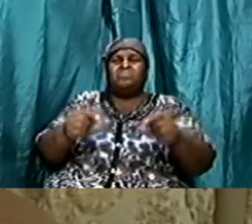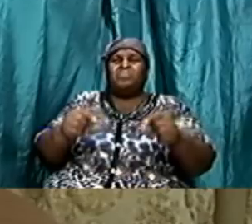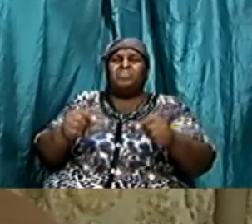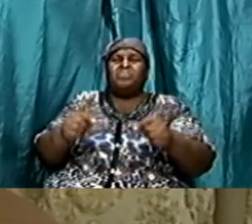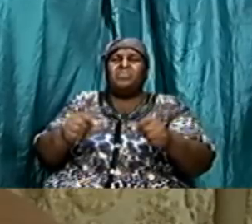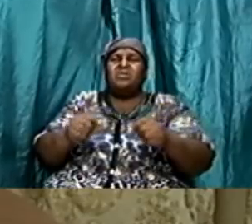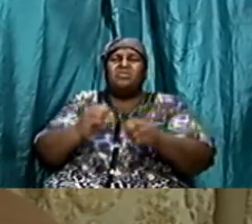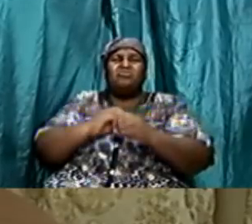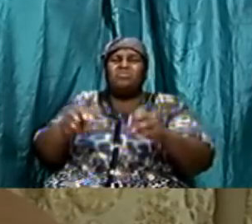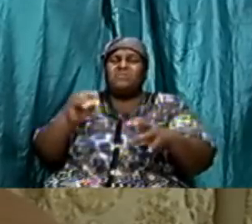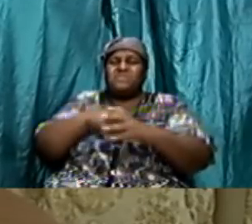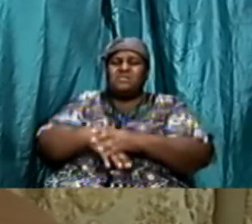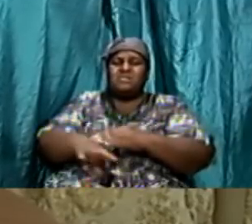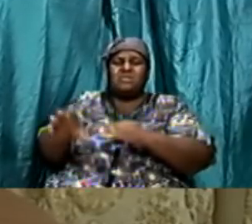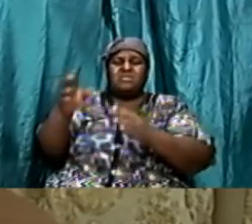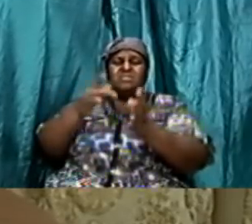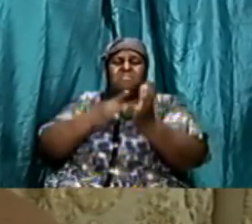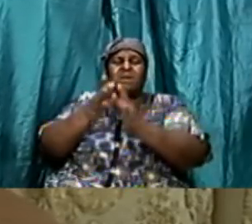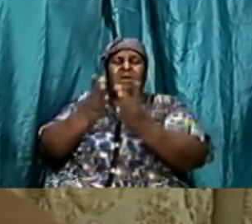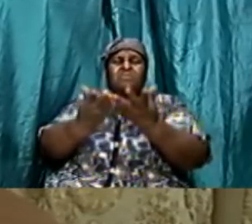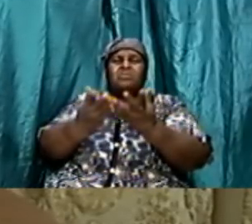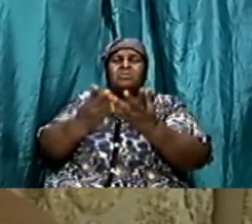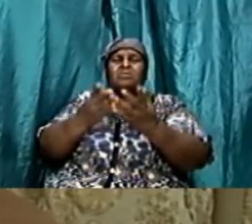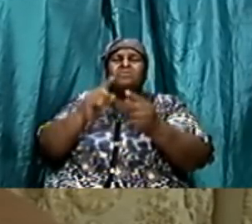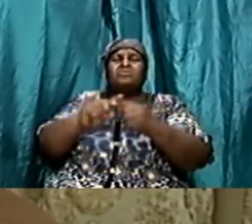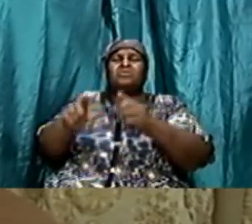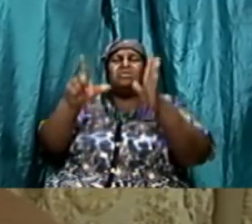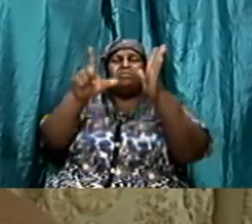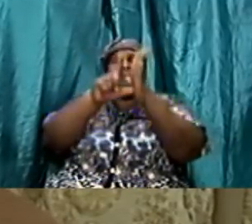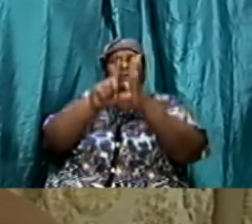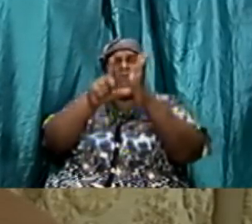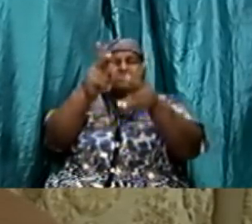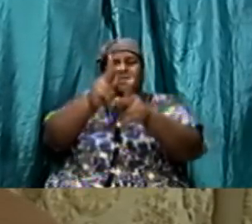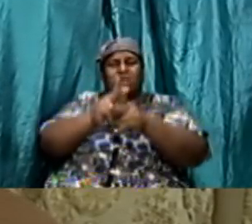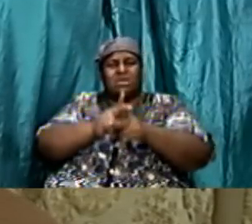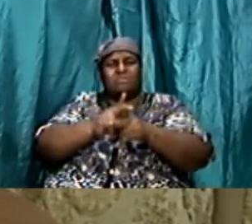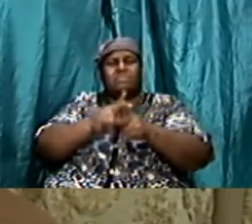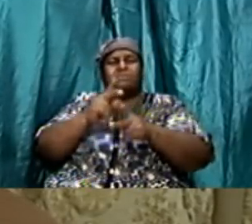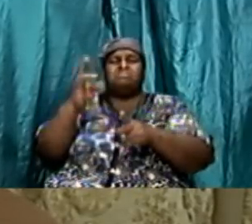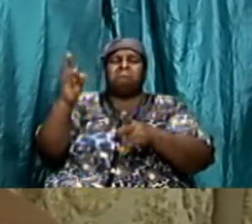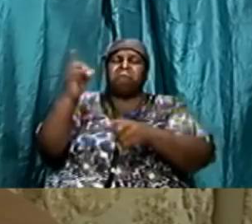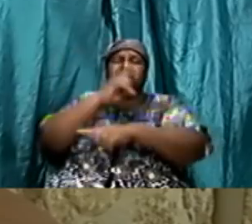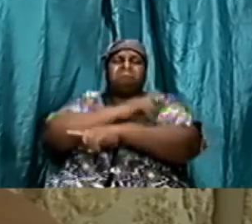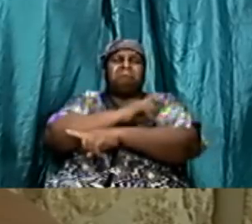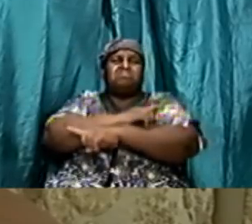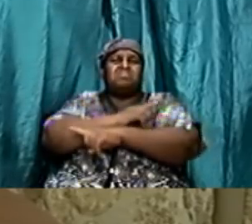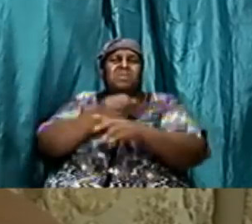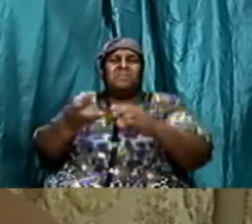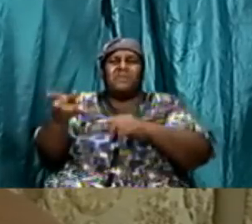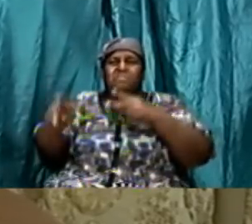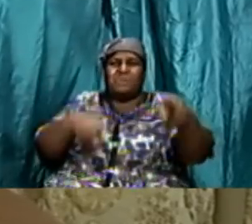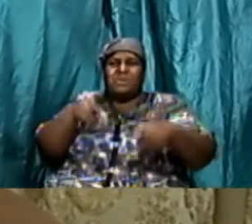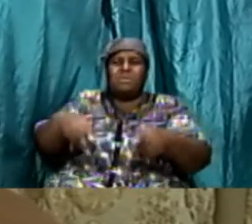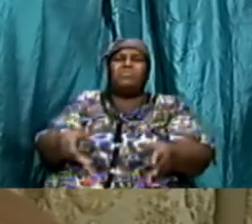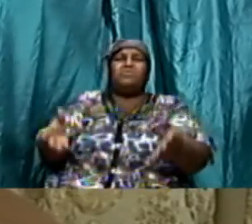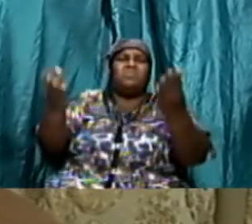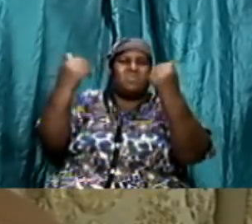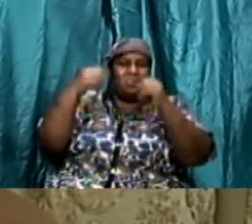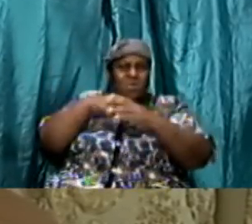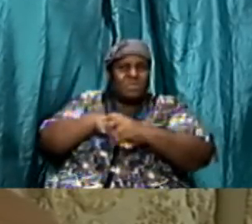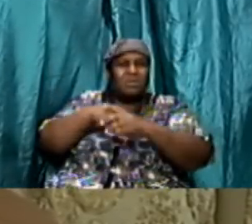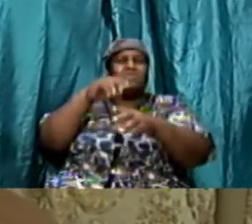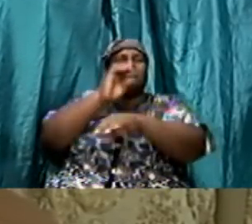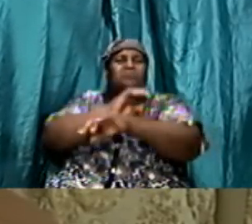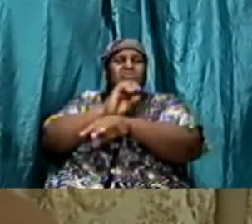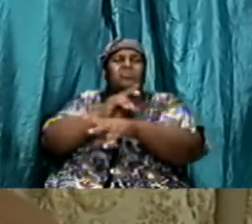keep the sabbath and there's a reason there were gentiles there were there were people that came in now under the church they were used to doing uh